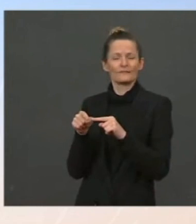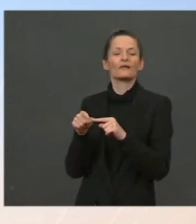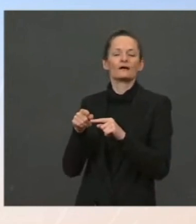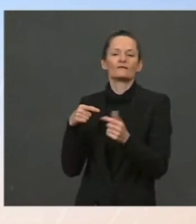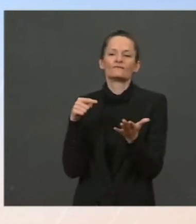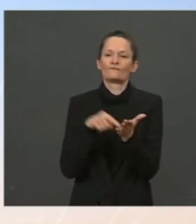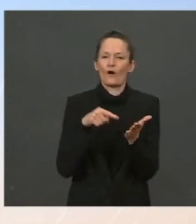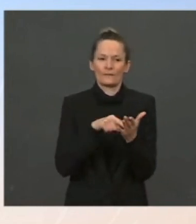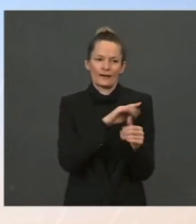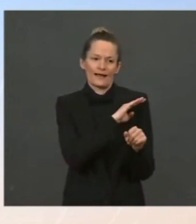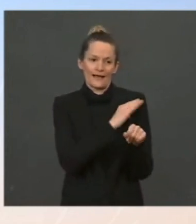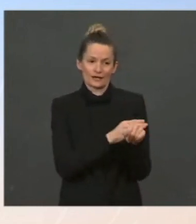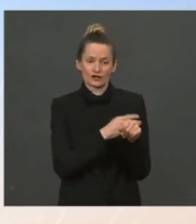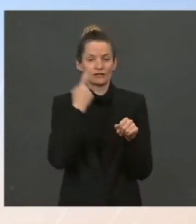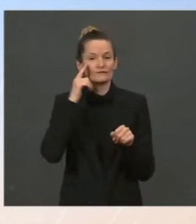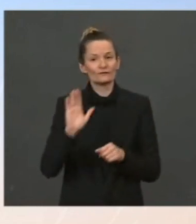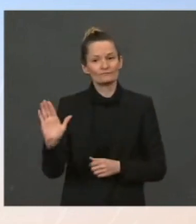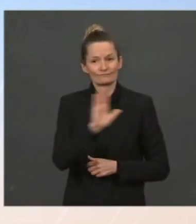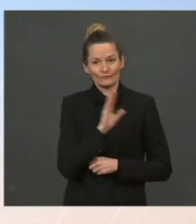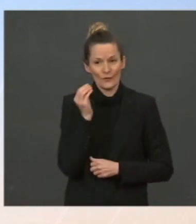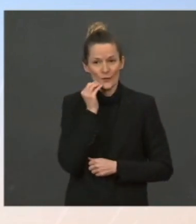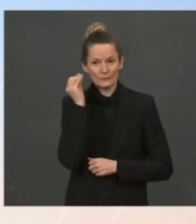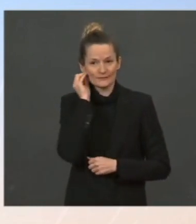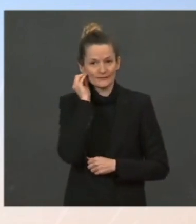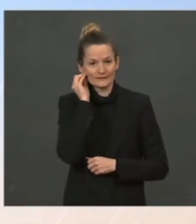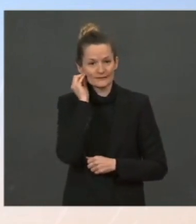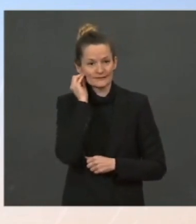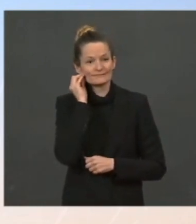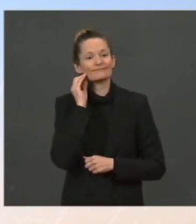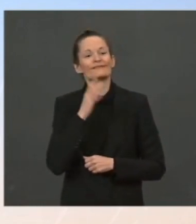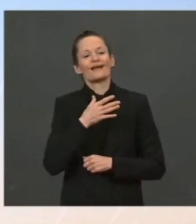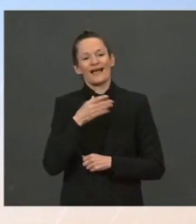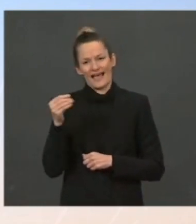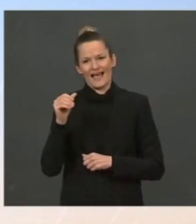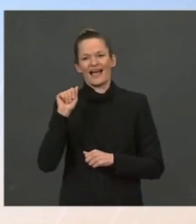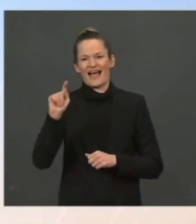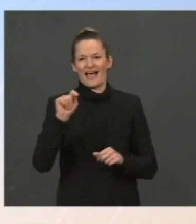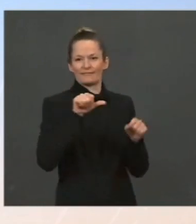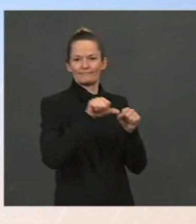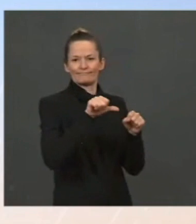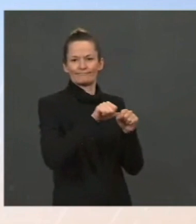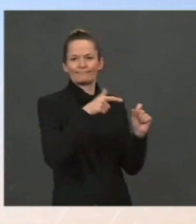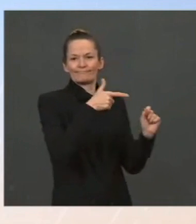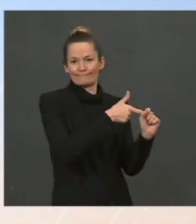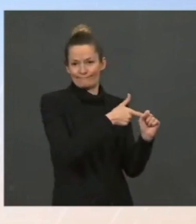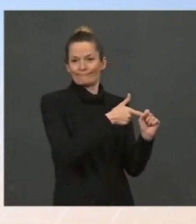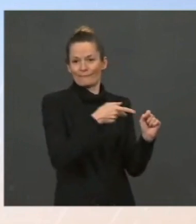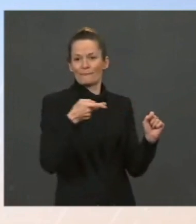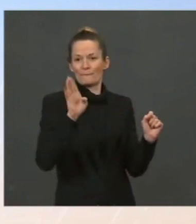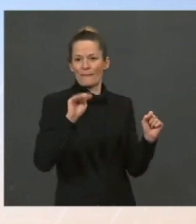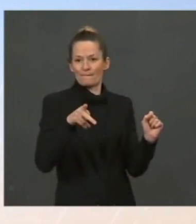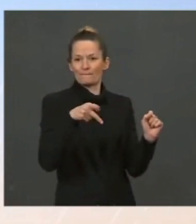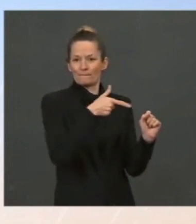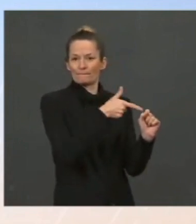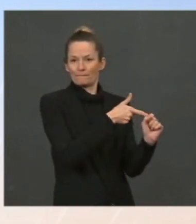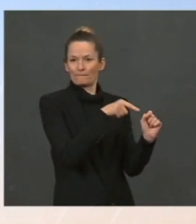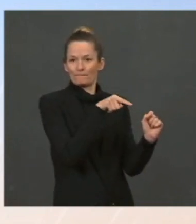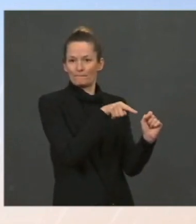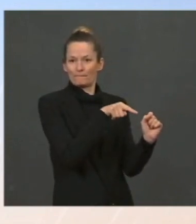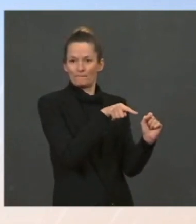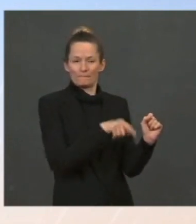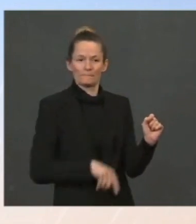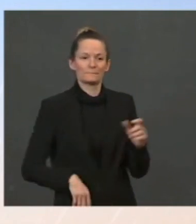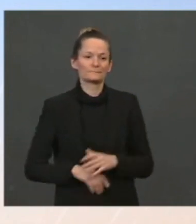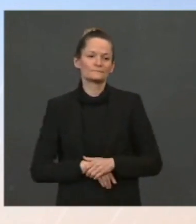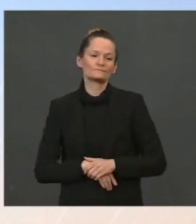Energy Information Agency, and that's underneath the DOE, it predicts that we are going to turn the corner in 2022, the